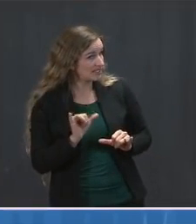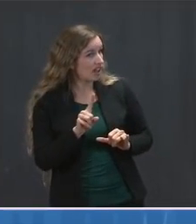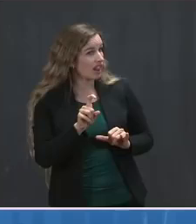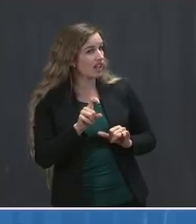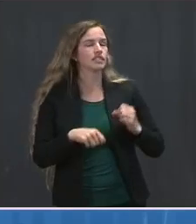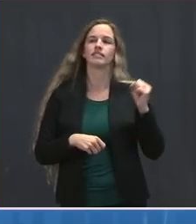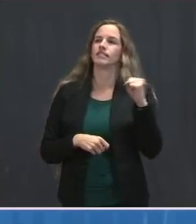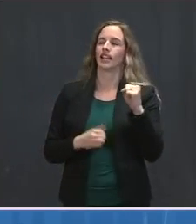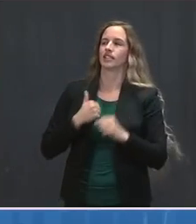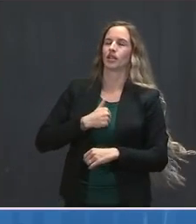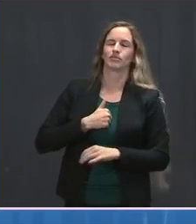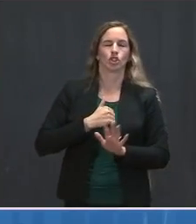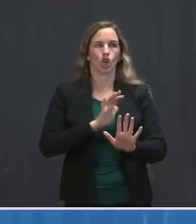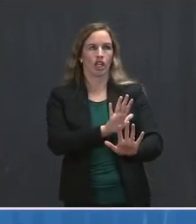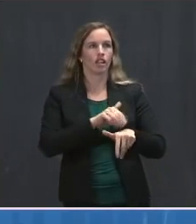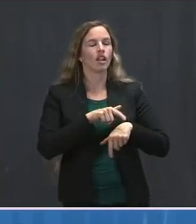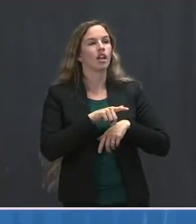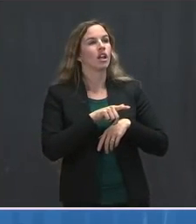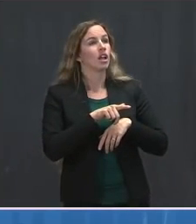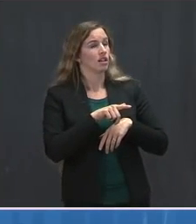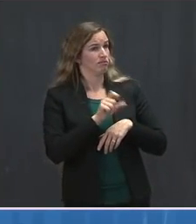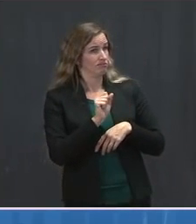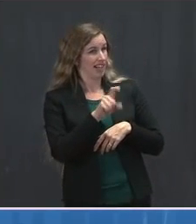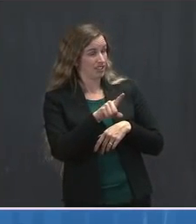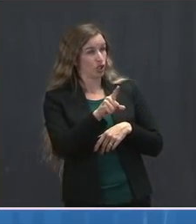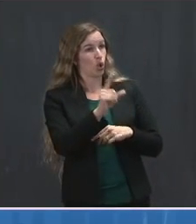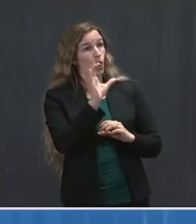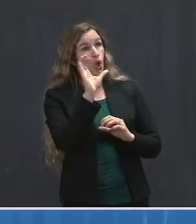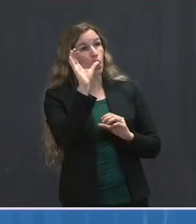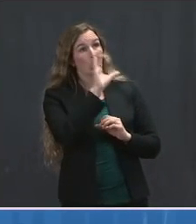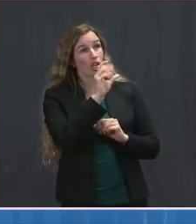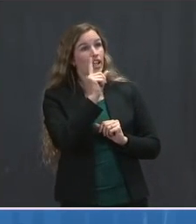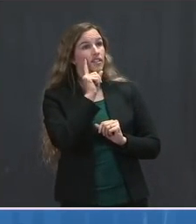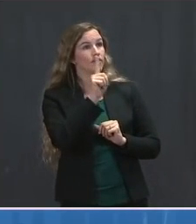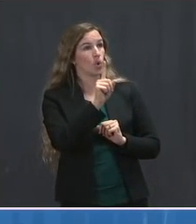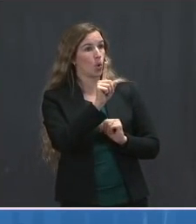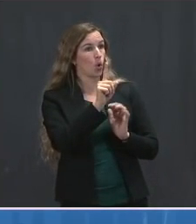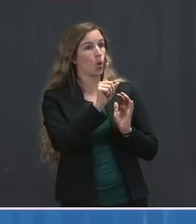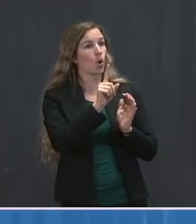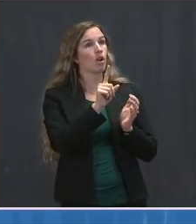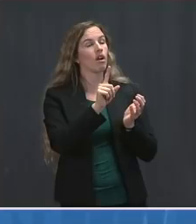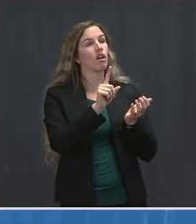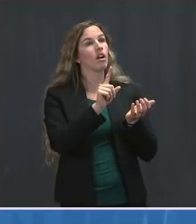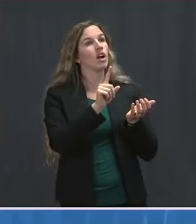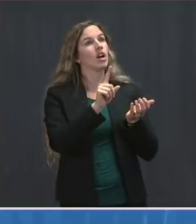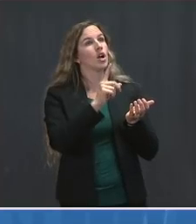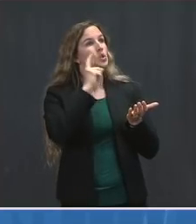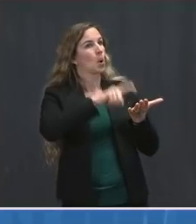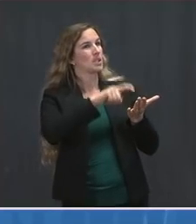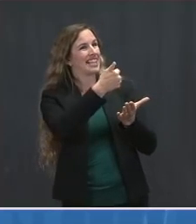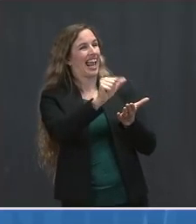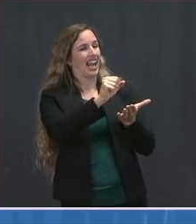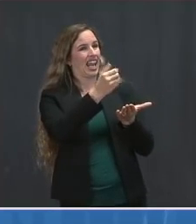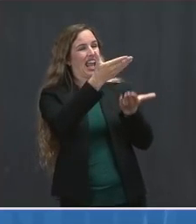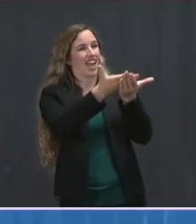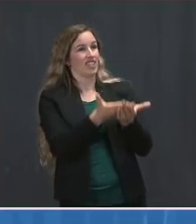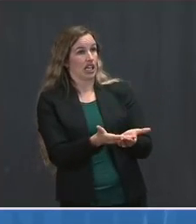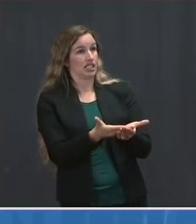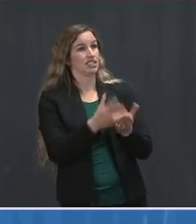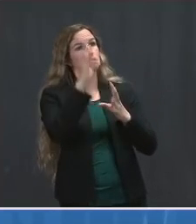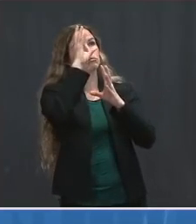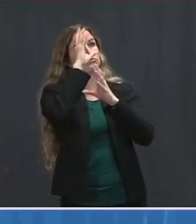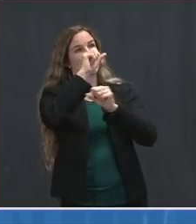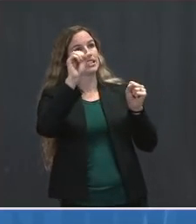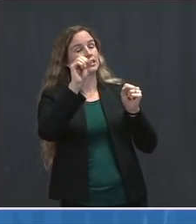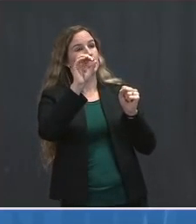All right, sorry. Yeah, I was asking if you are looking for and or have you seen any evidence of the effects of President Biden's mask